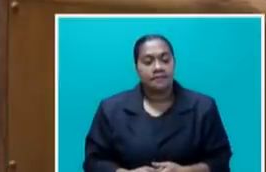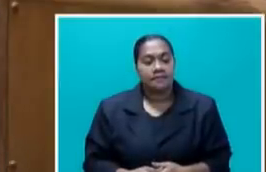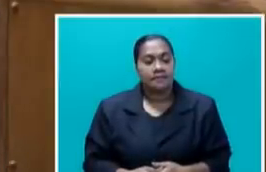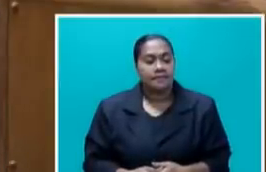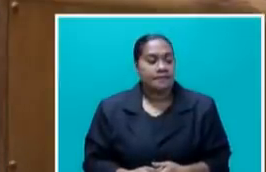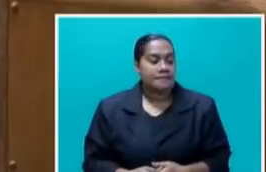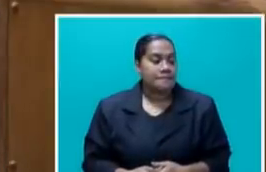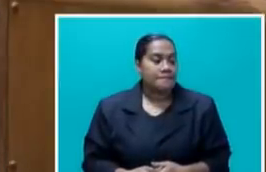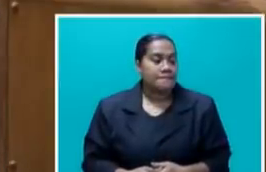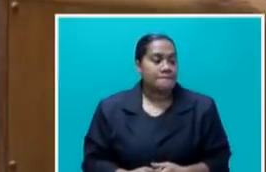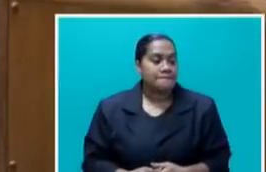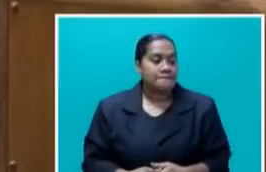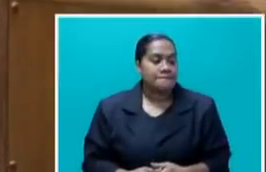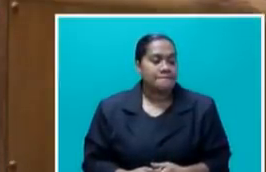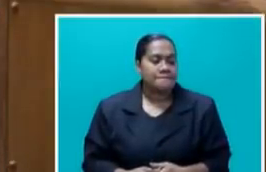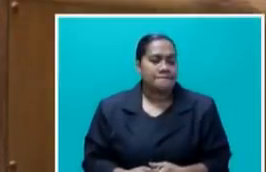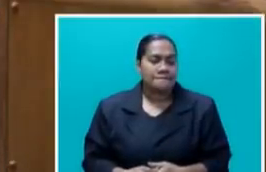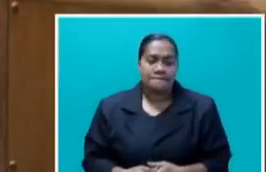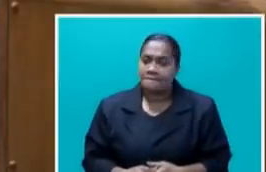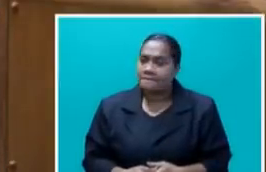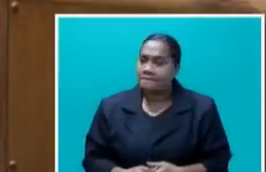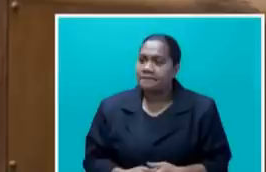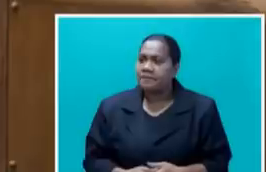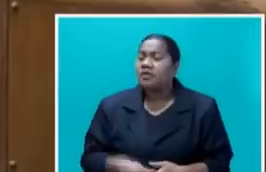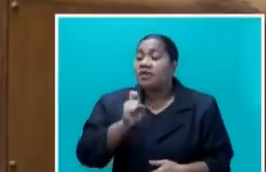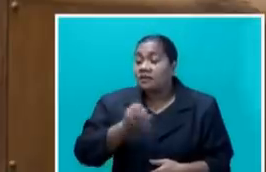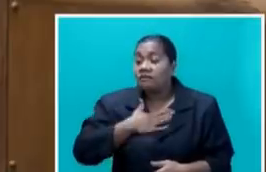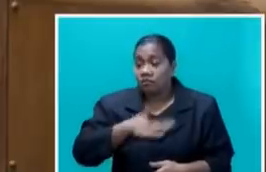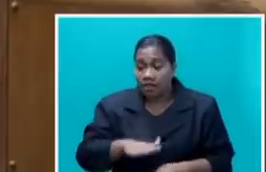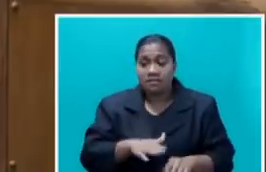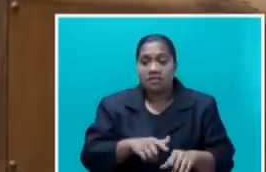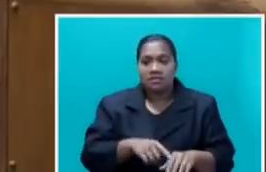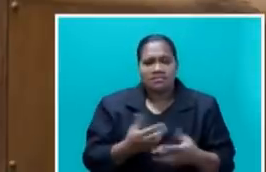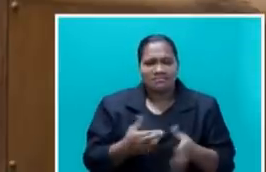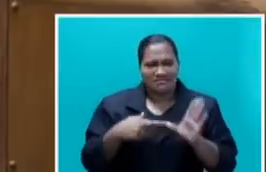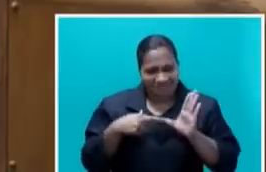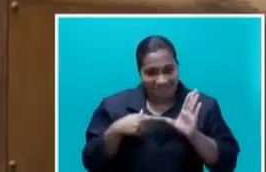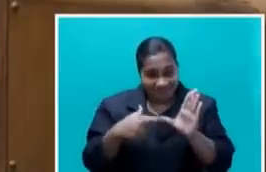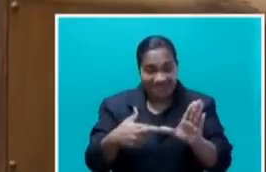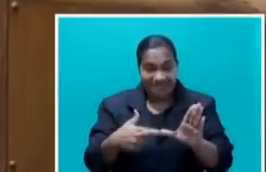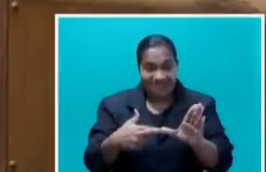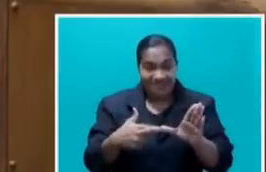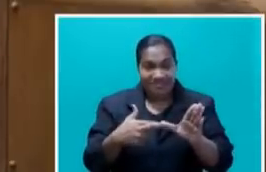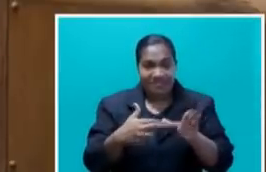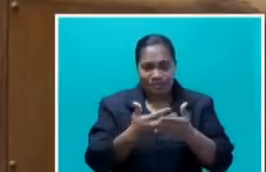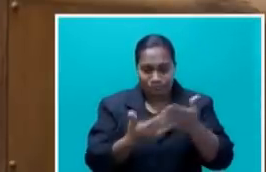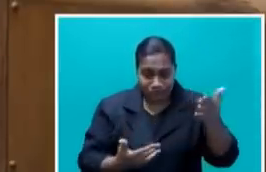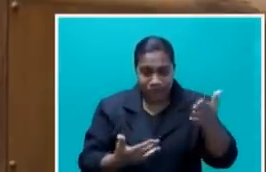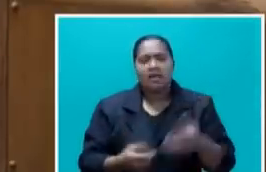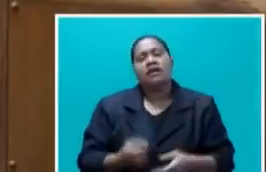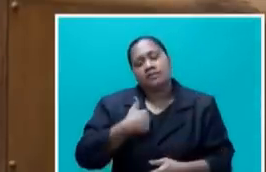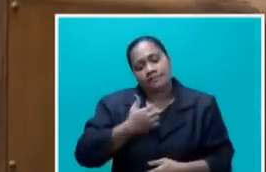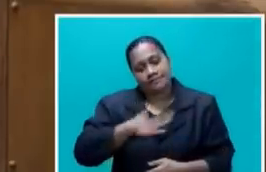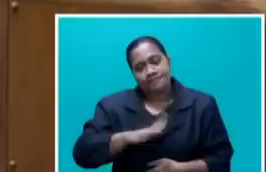But if he wants a longer response, Mr Speaker, I want to say that,